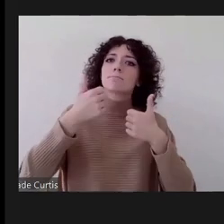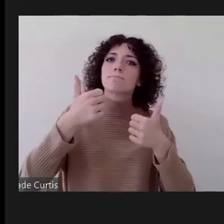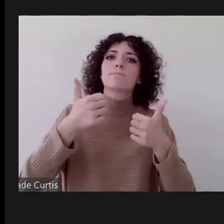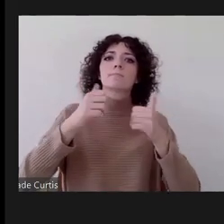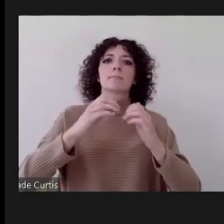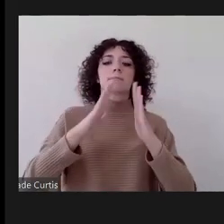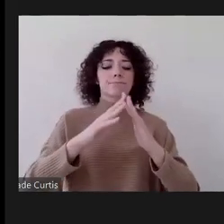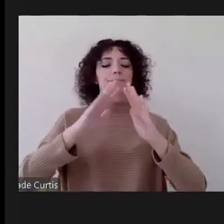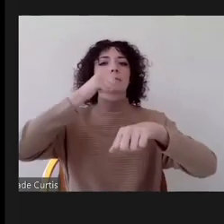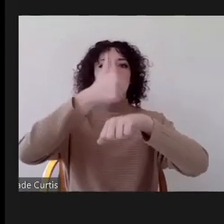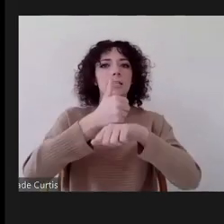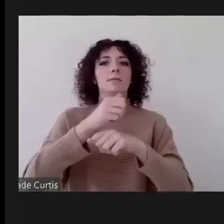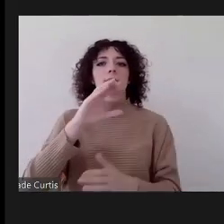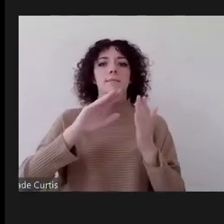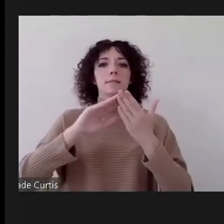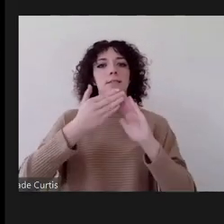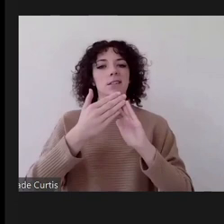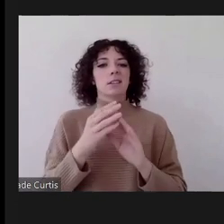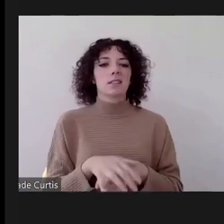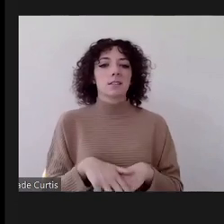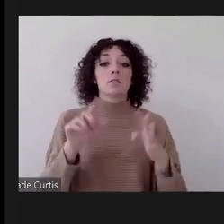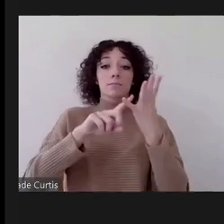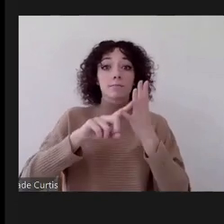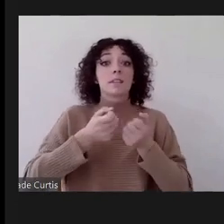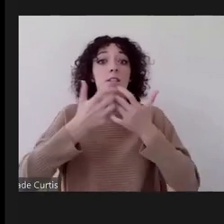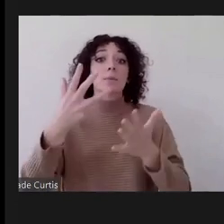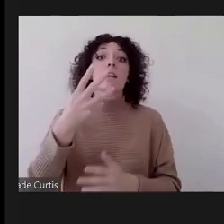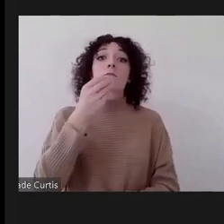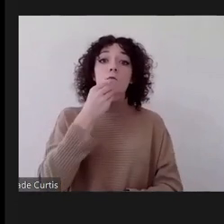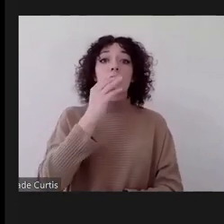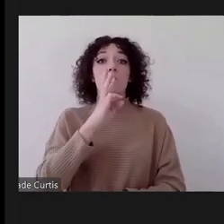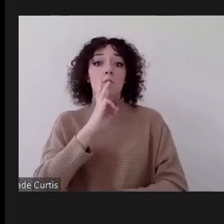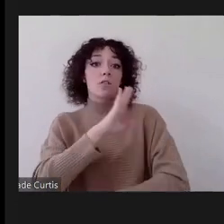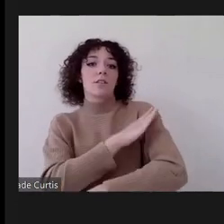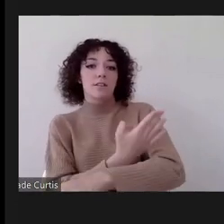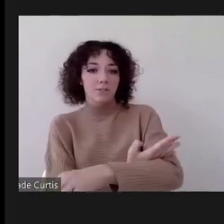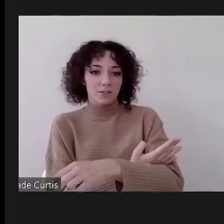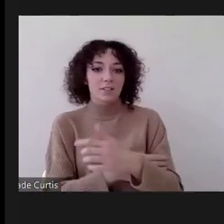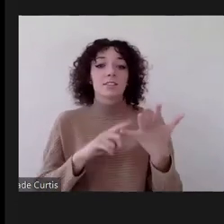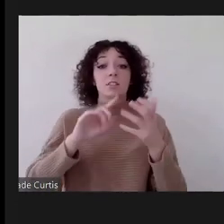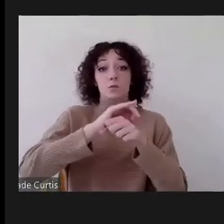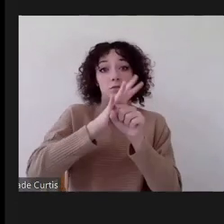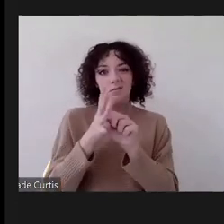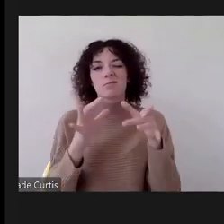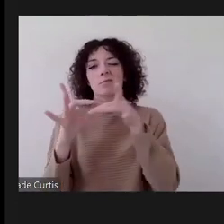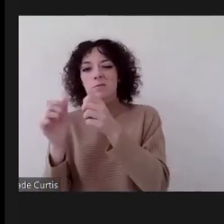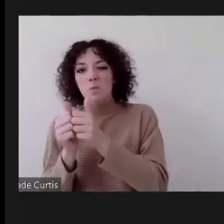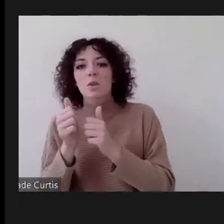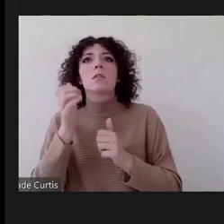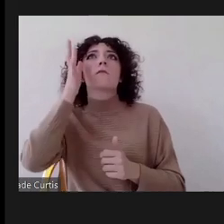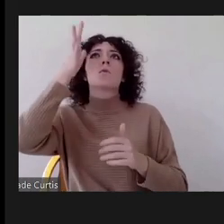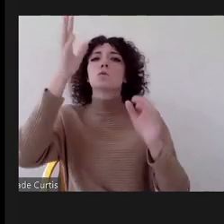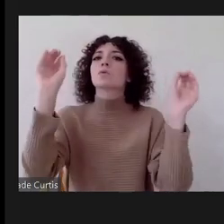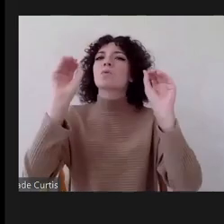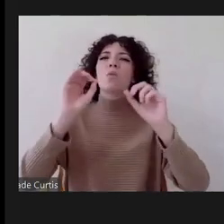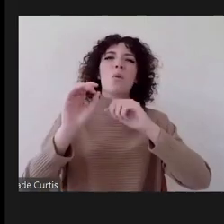covet 19 and sustainably supplying food water and energy covet 19 and designing a future without pollution and